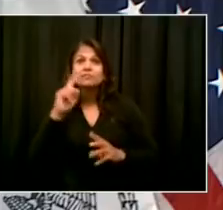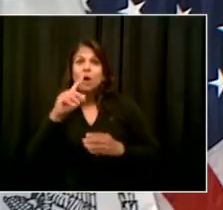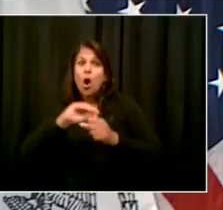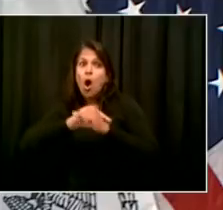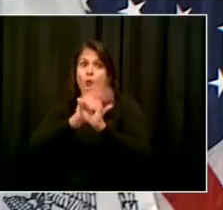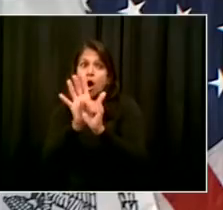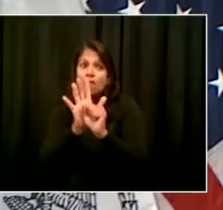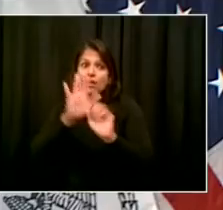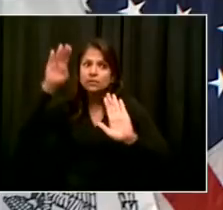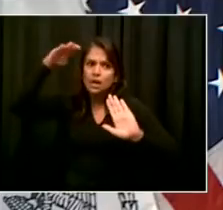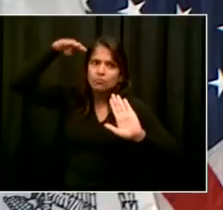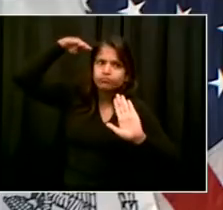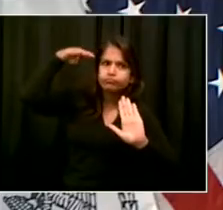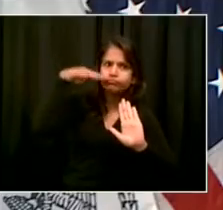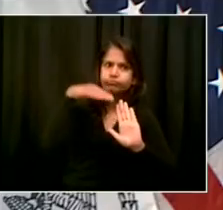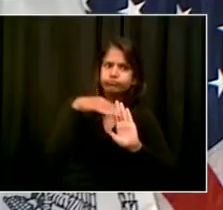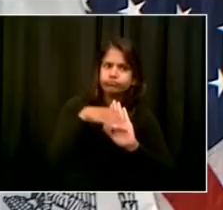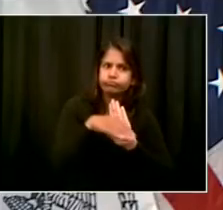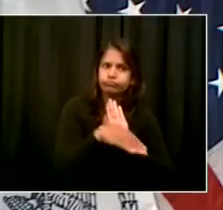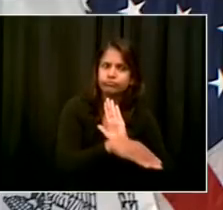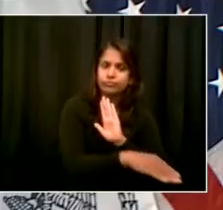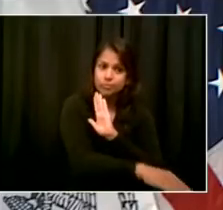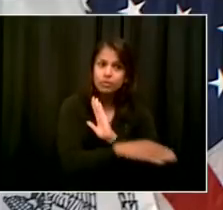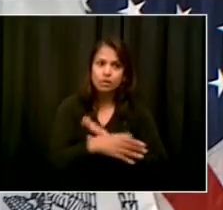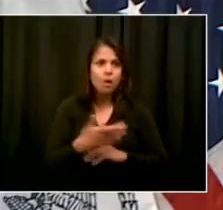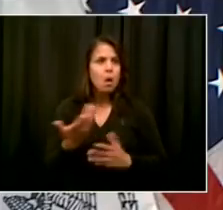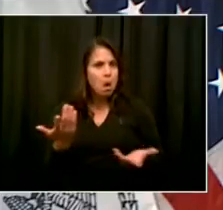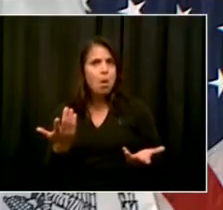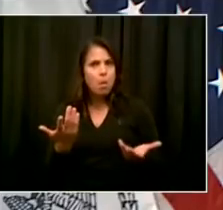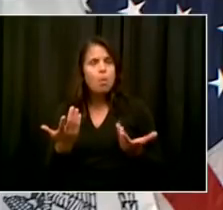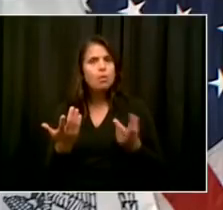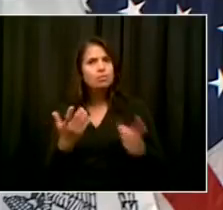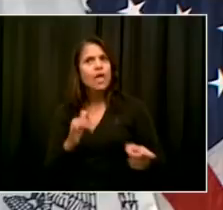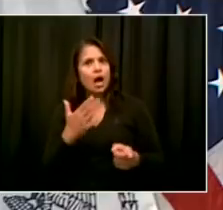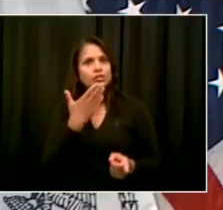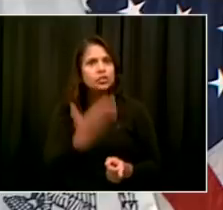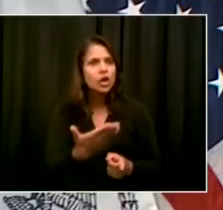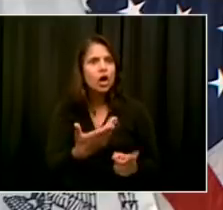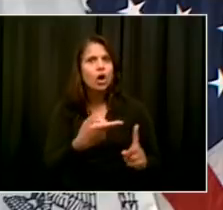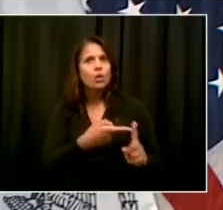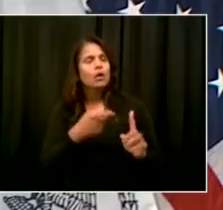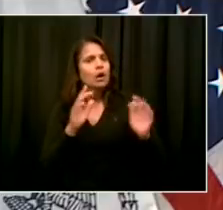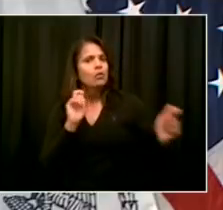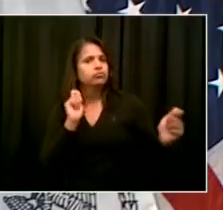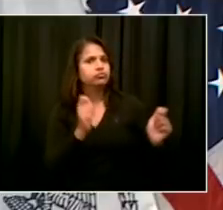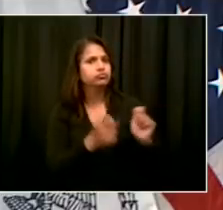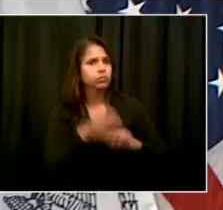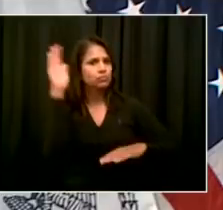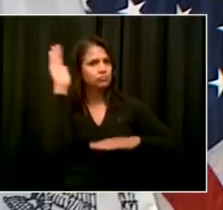situation. So we are all set now to keep moving forward. Richard, would you like to add?